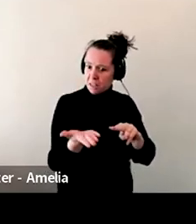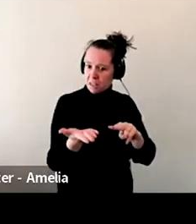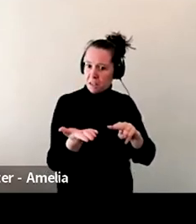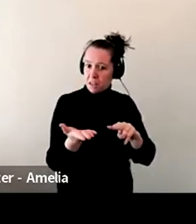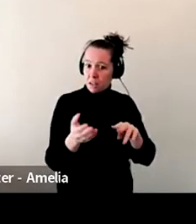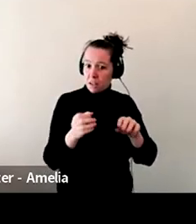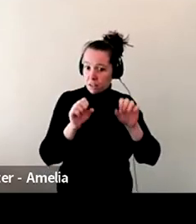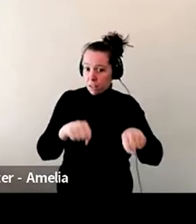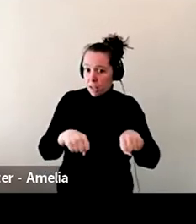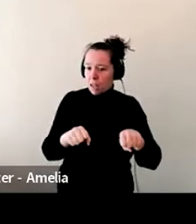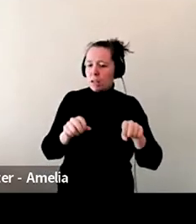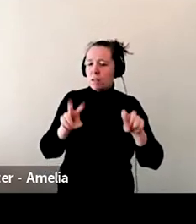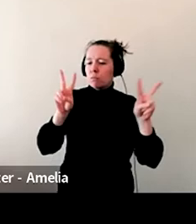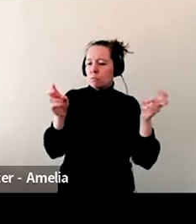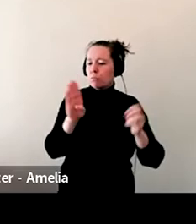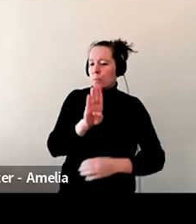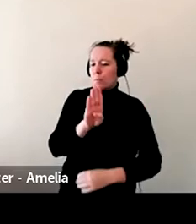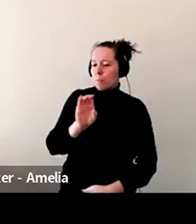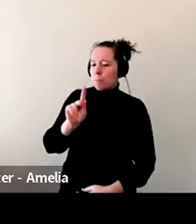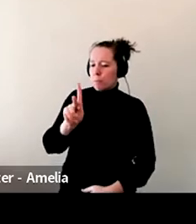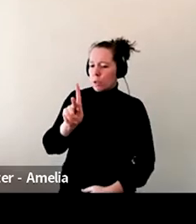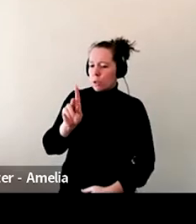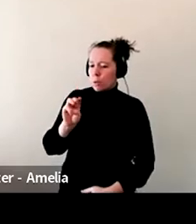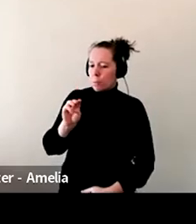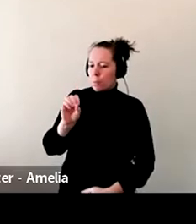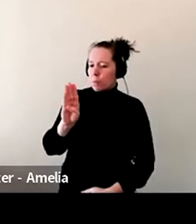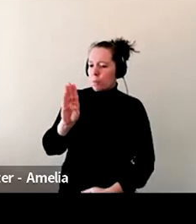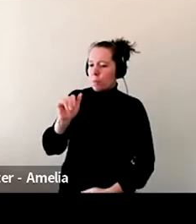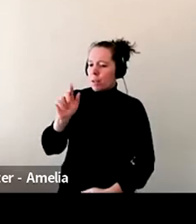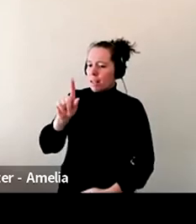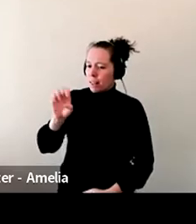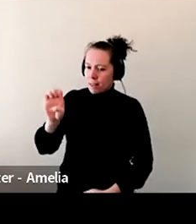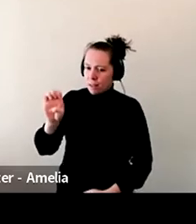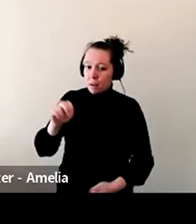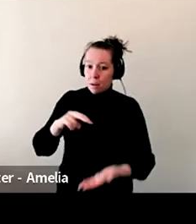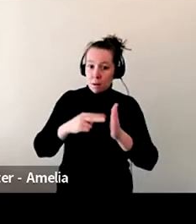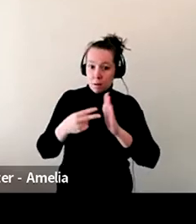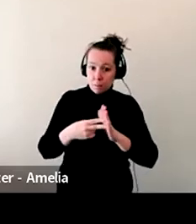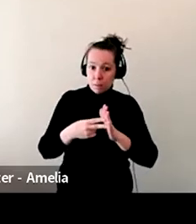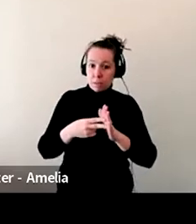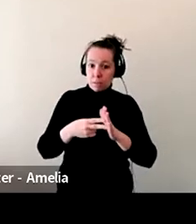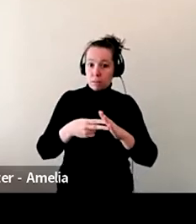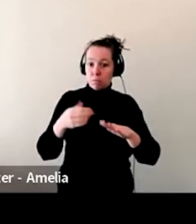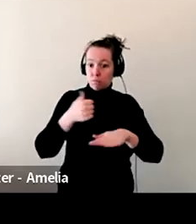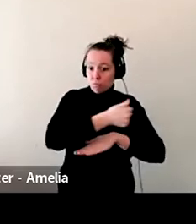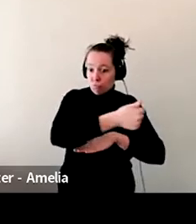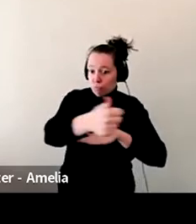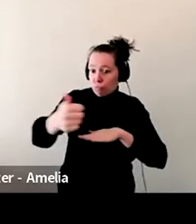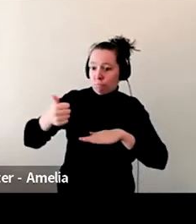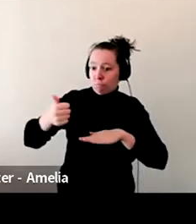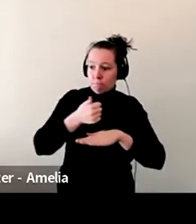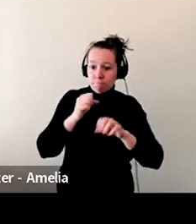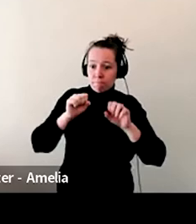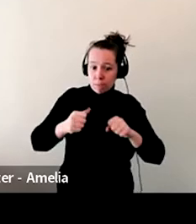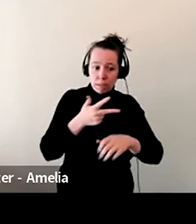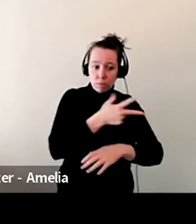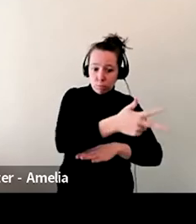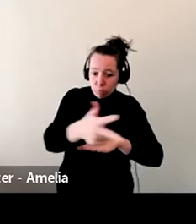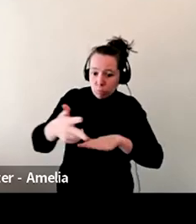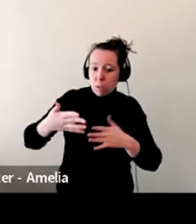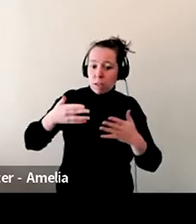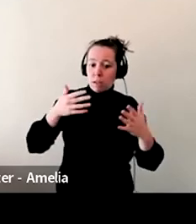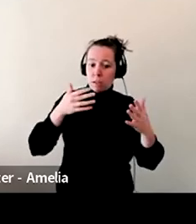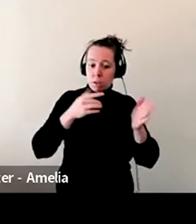book mobile so that while we're trying to find a space, Revelstoke is a resort town. We have a really popular, um,